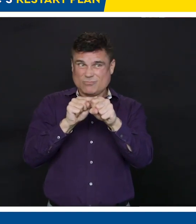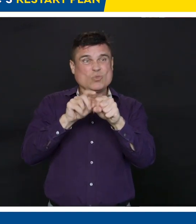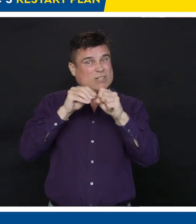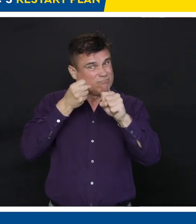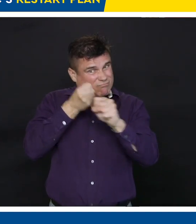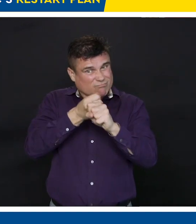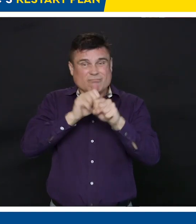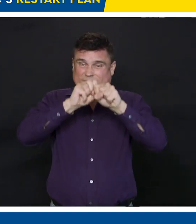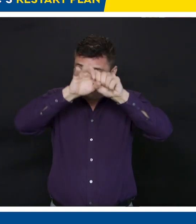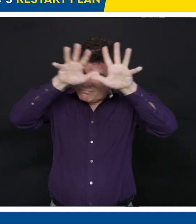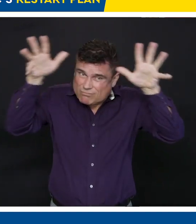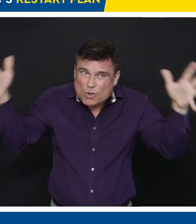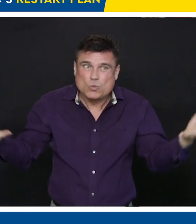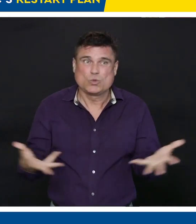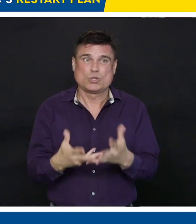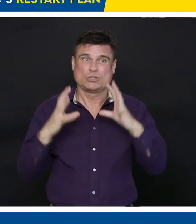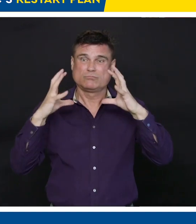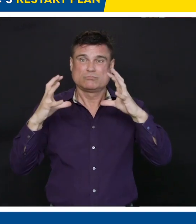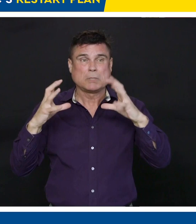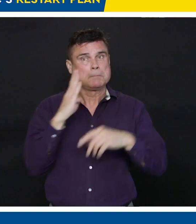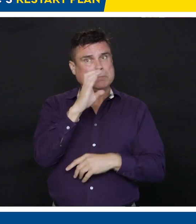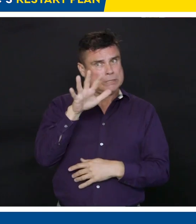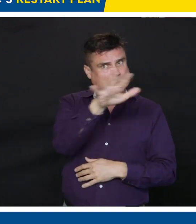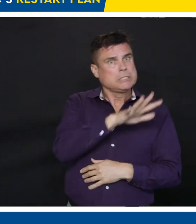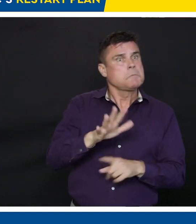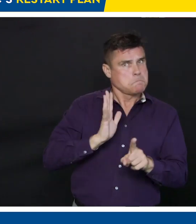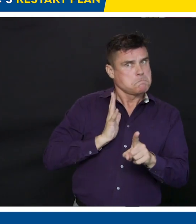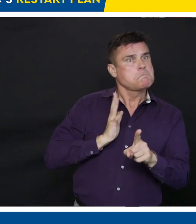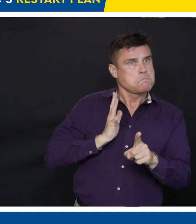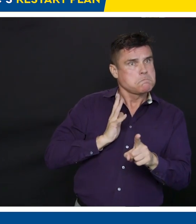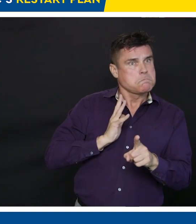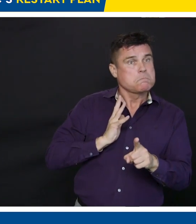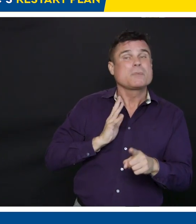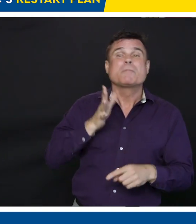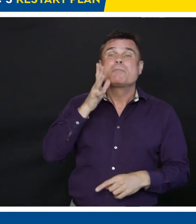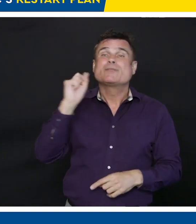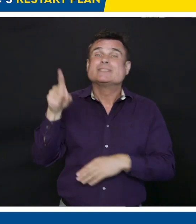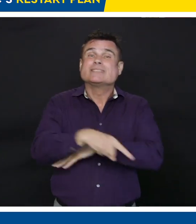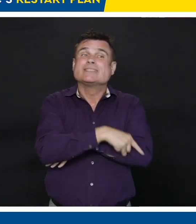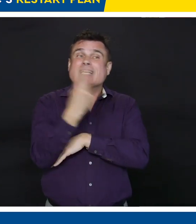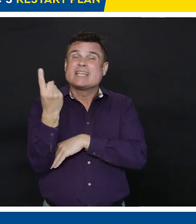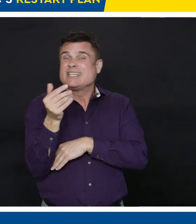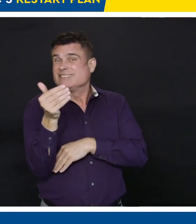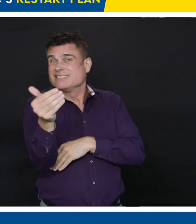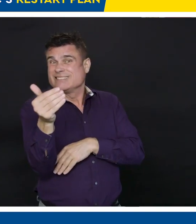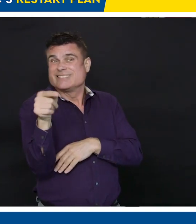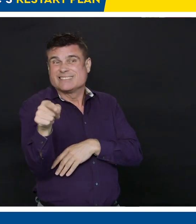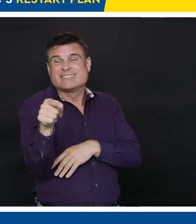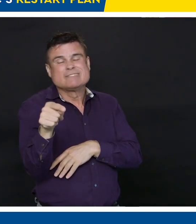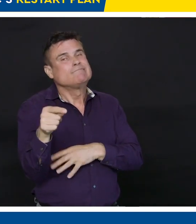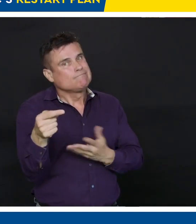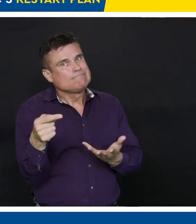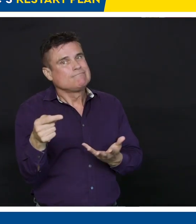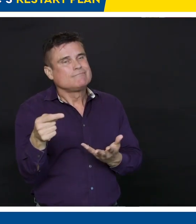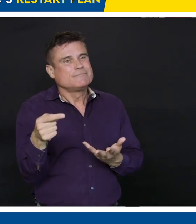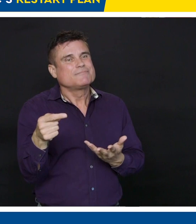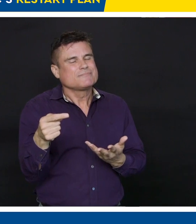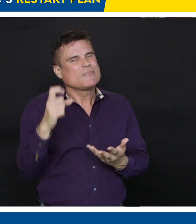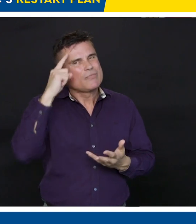Day is coming. Act responsibly. Be comfortable with your family. Keep the gathering slow. And use your common sense.